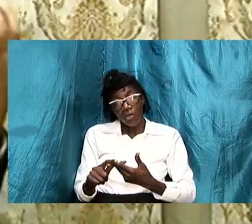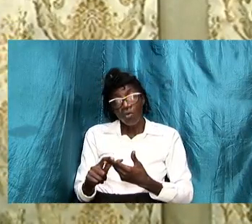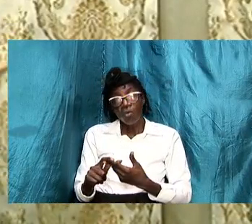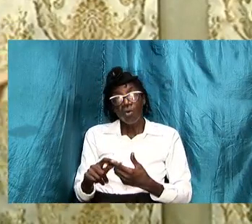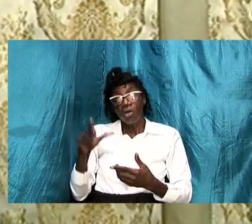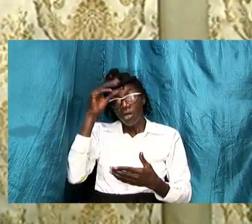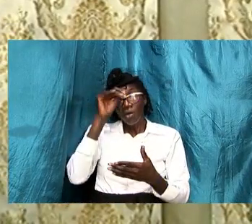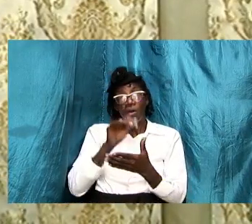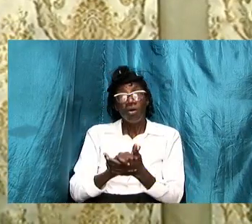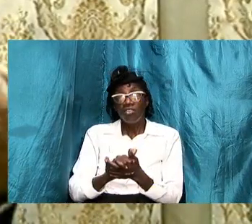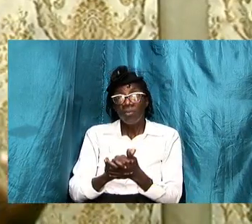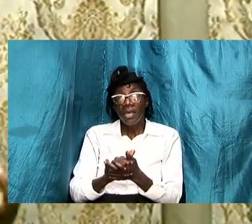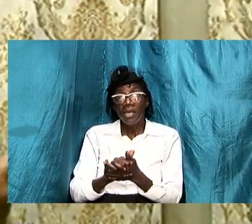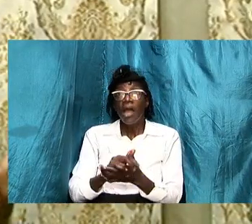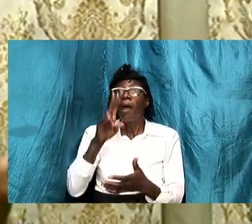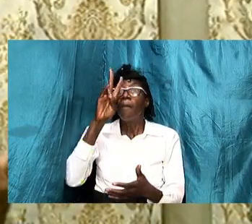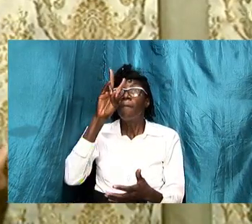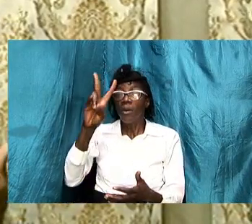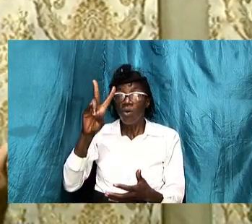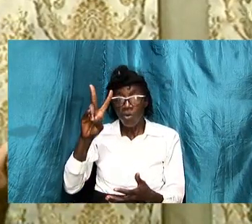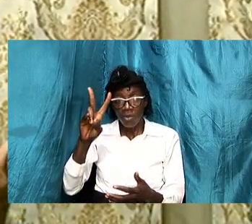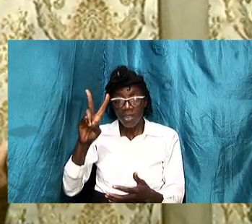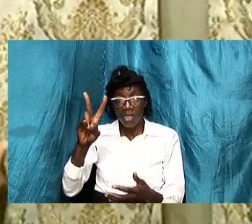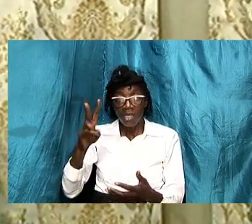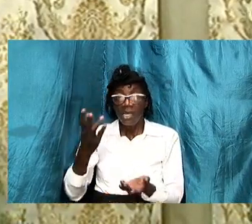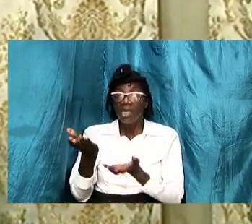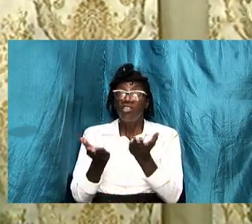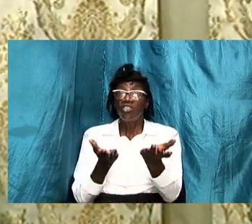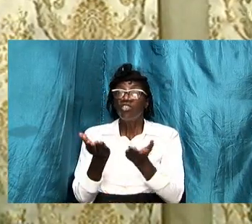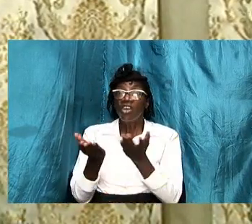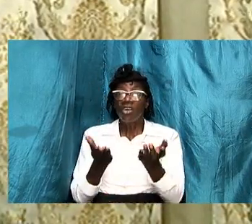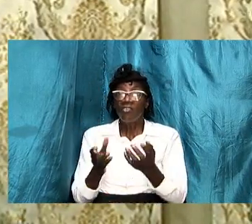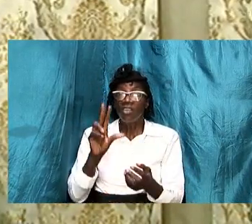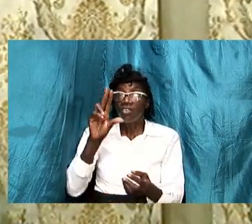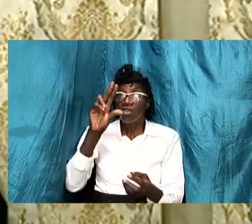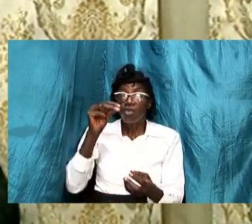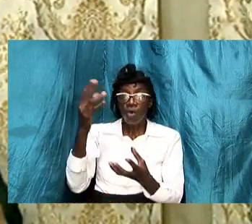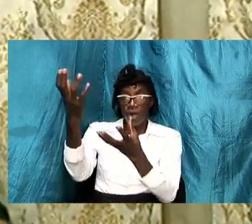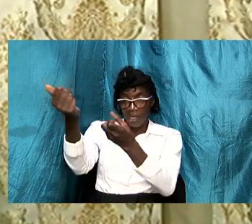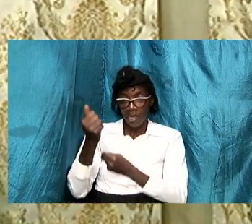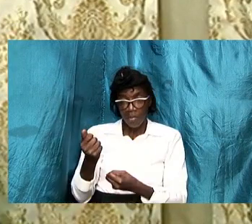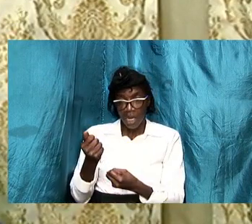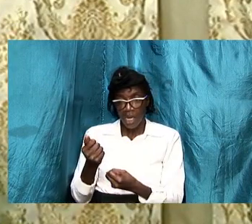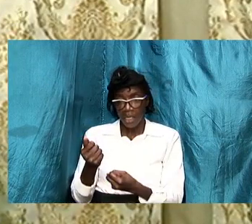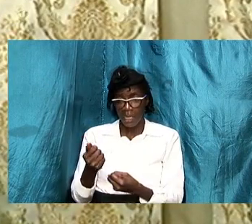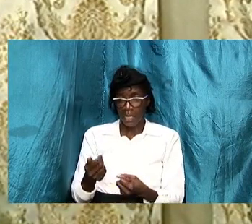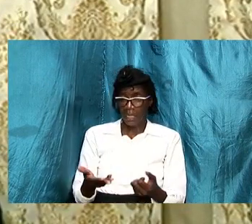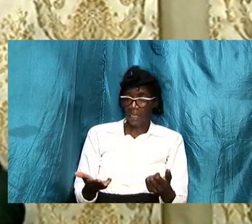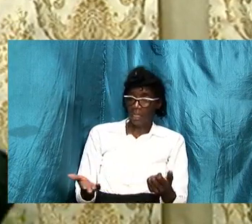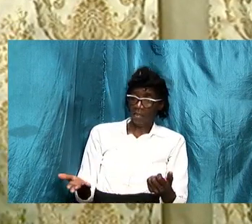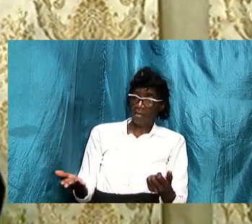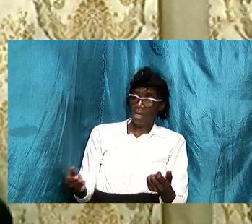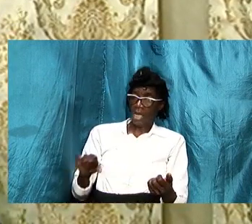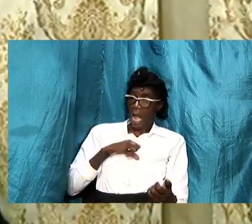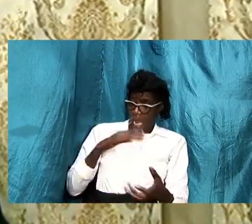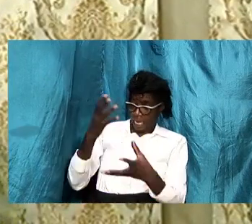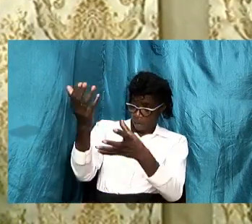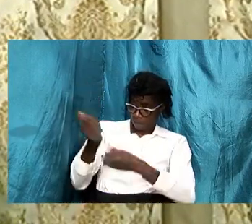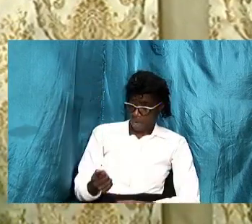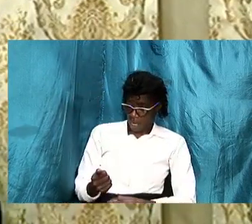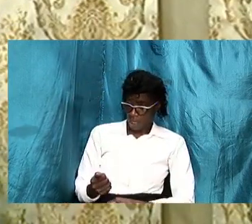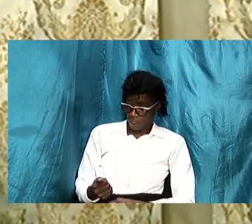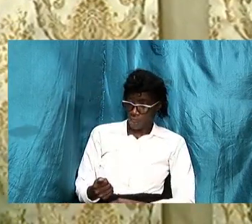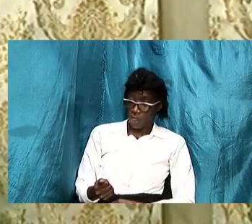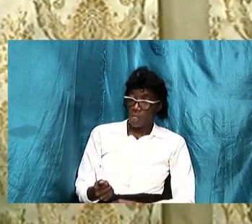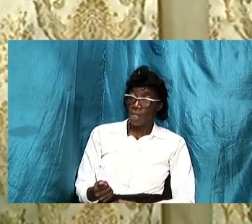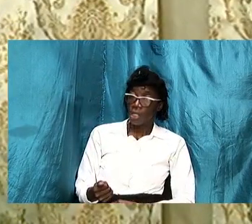no demands were being made so this thing where i demand him to do this or i demand her to